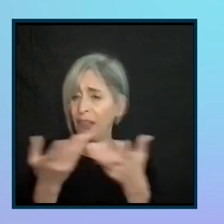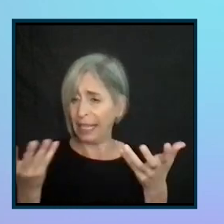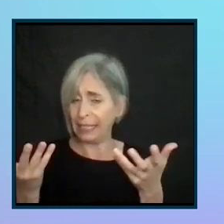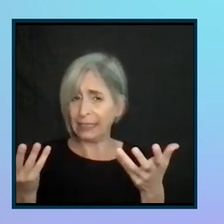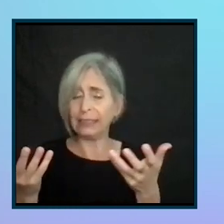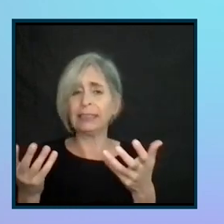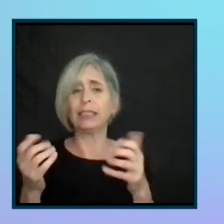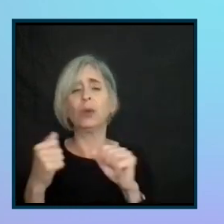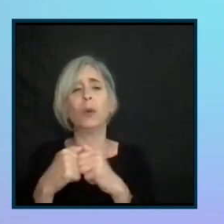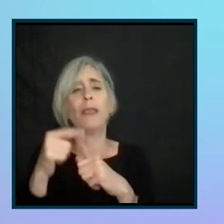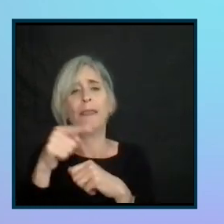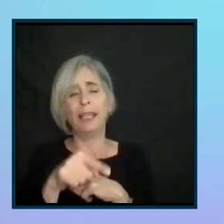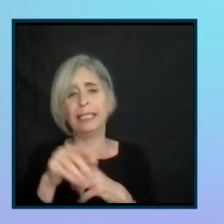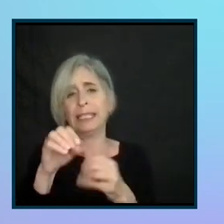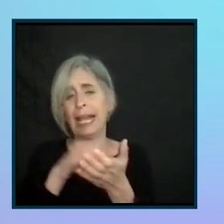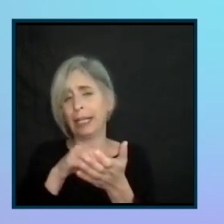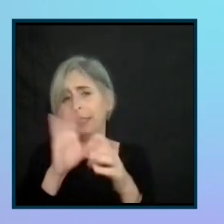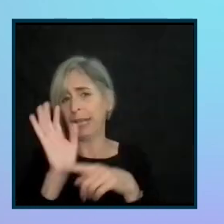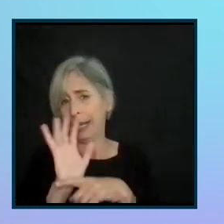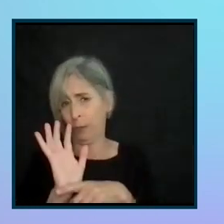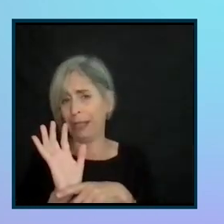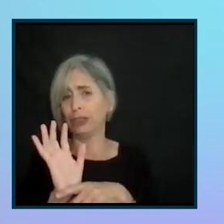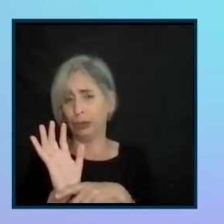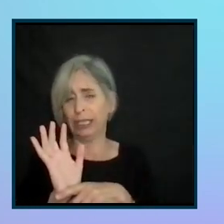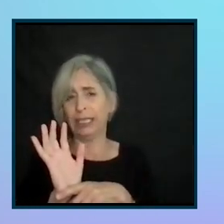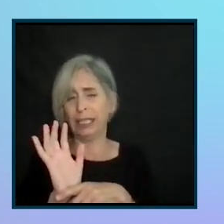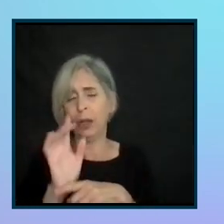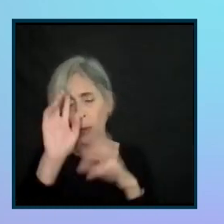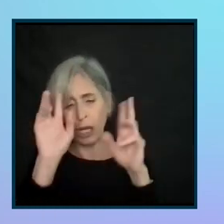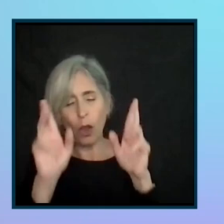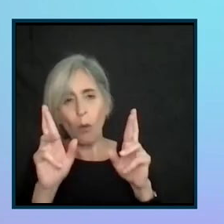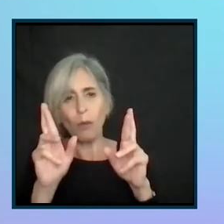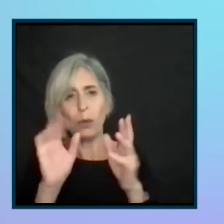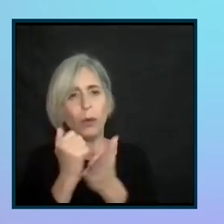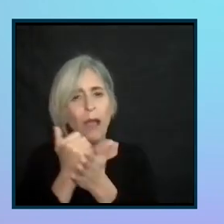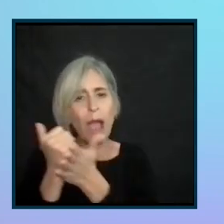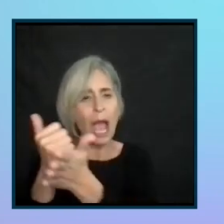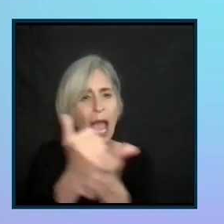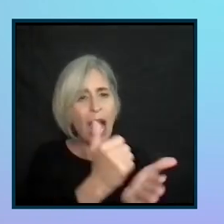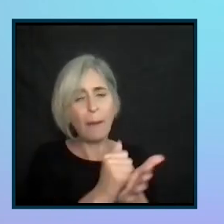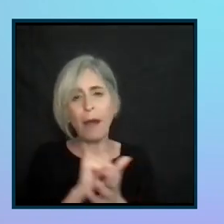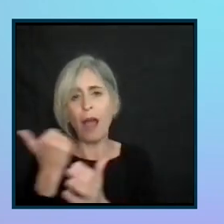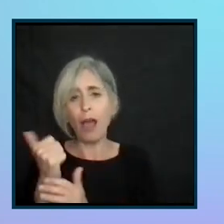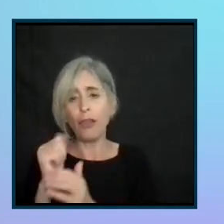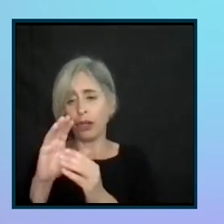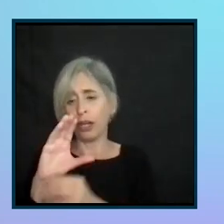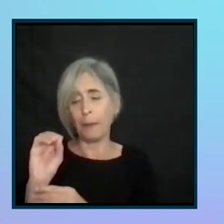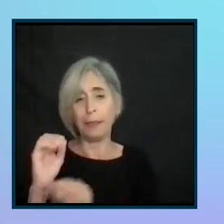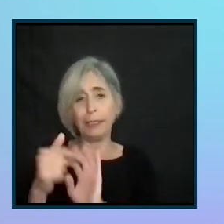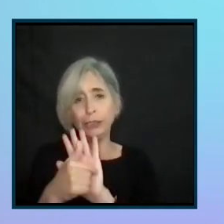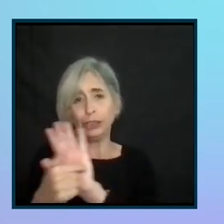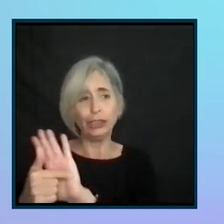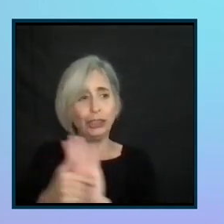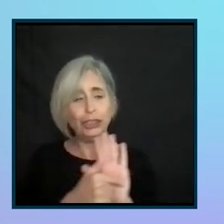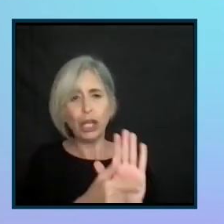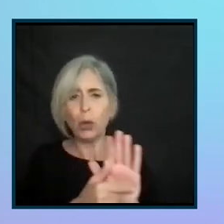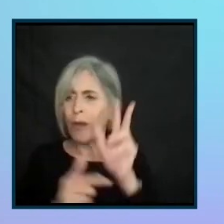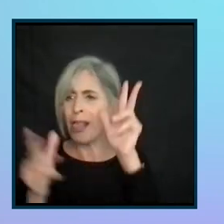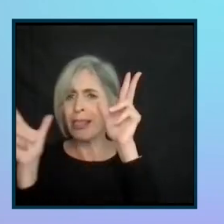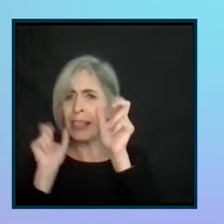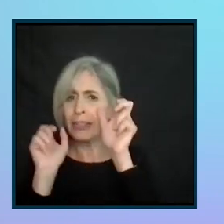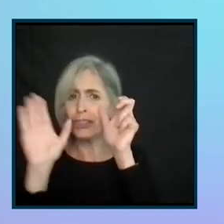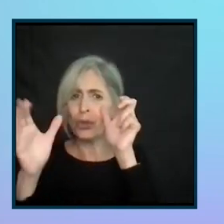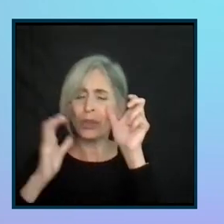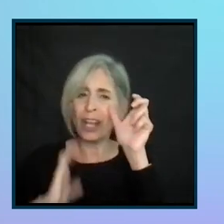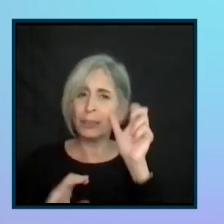fantasy football league documentary. And we're hopeful that this helps other companies show, you know, listen to your